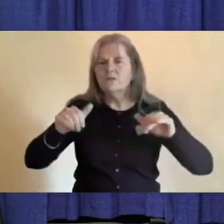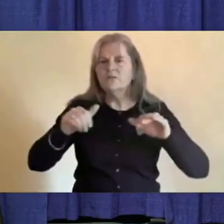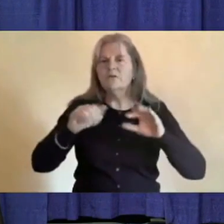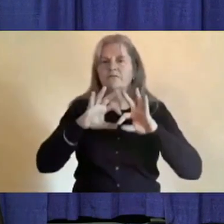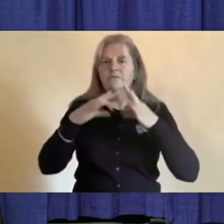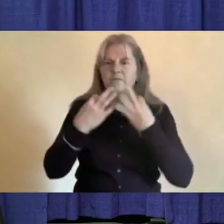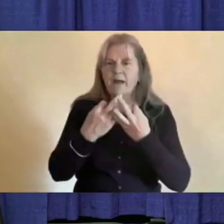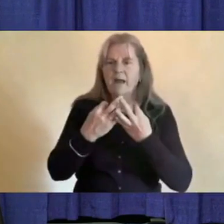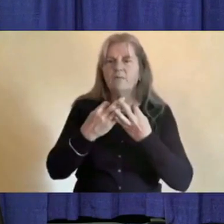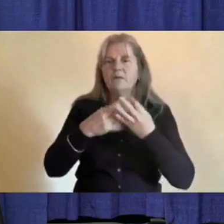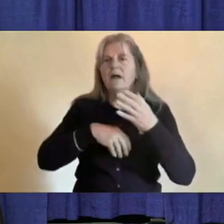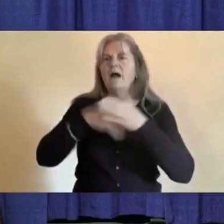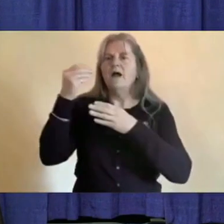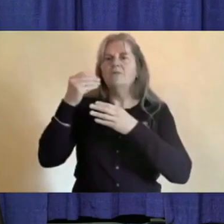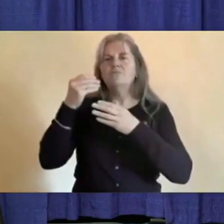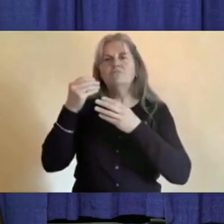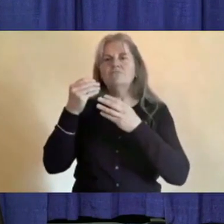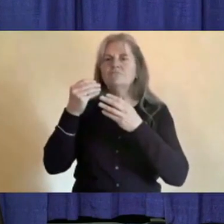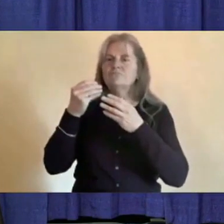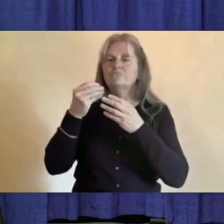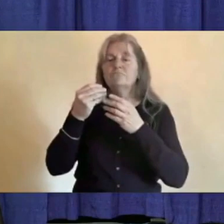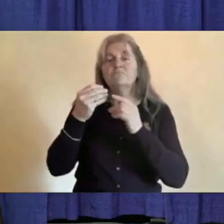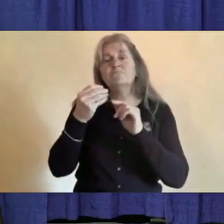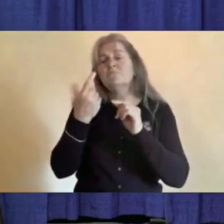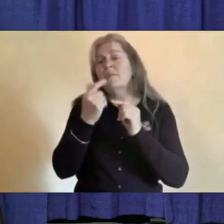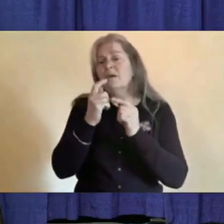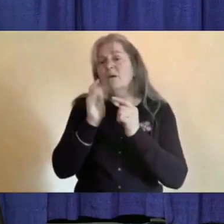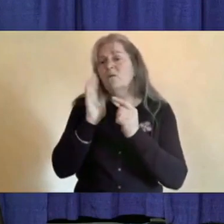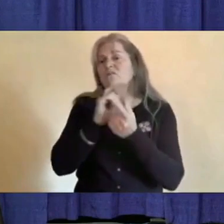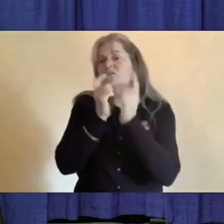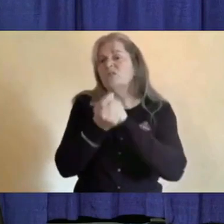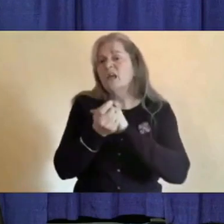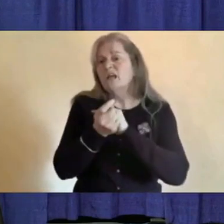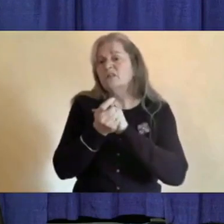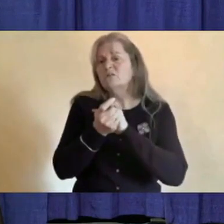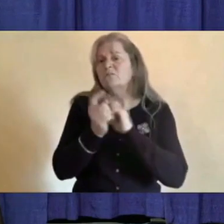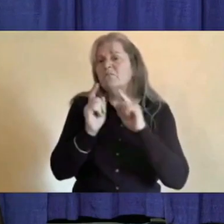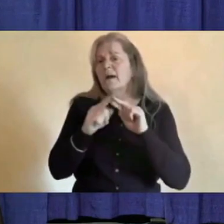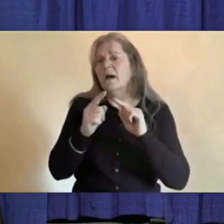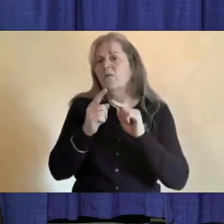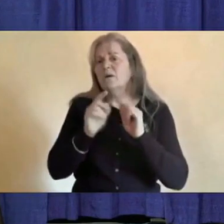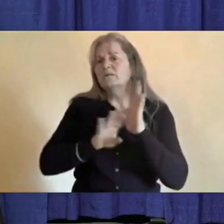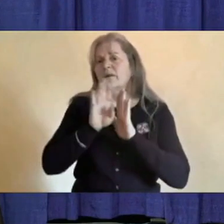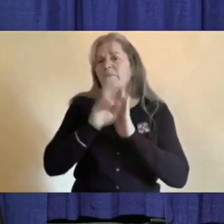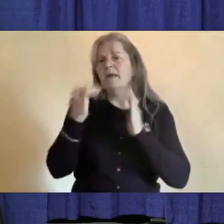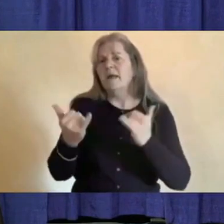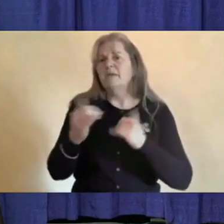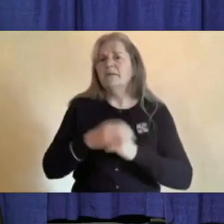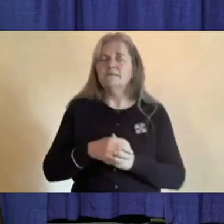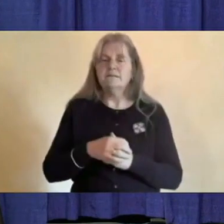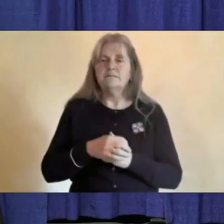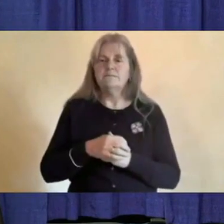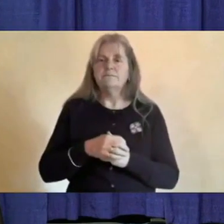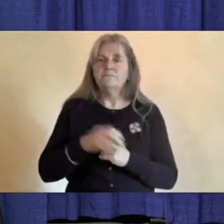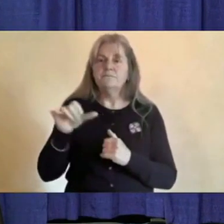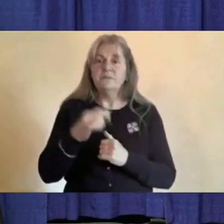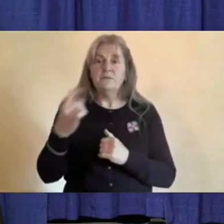Halloween even if in a modified COVID context. Thank you. Avez-vous une autre question, Marine?